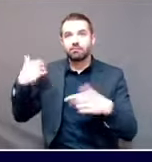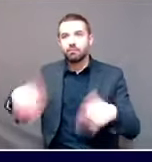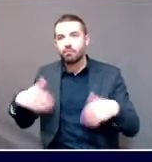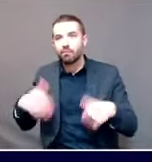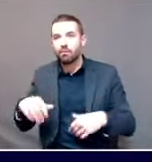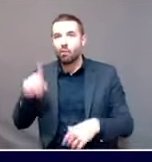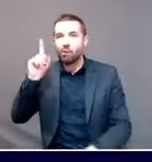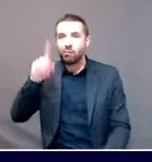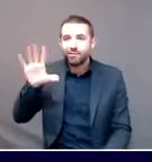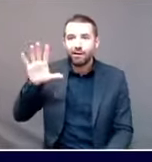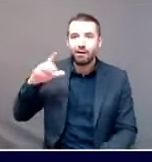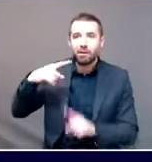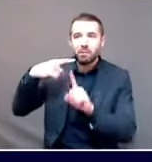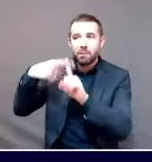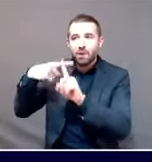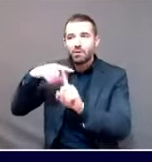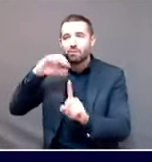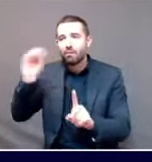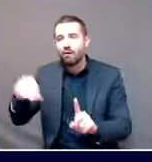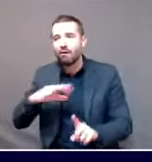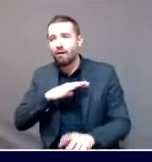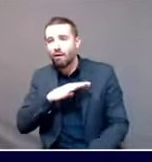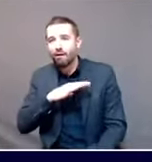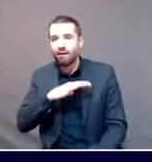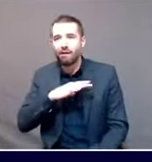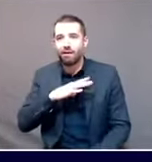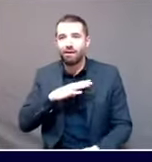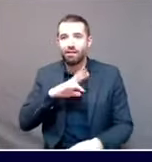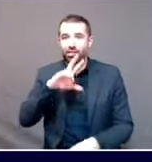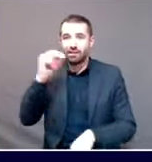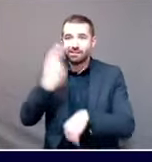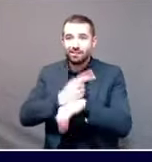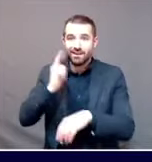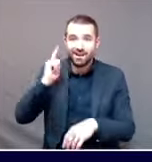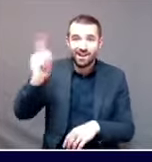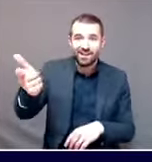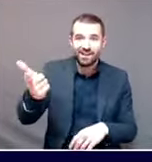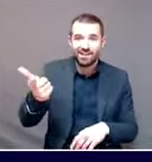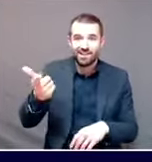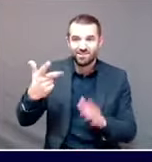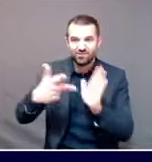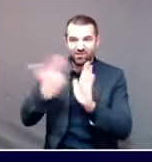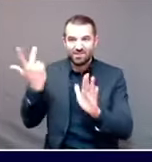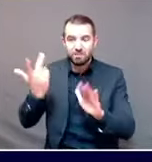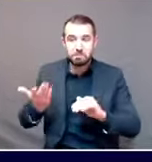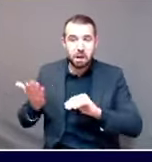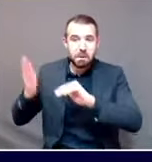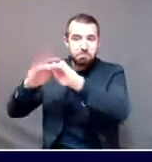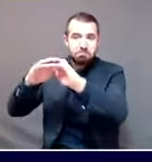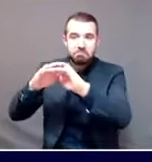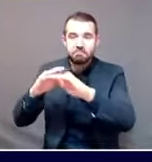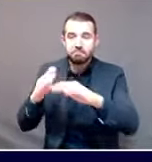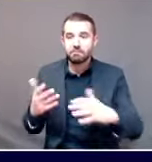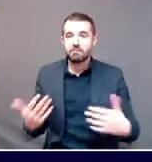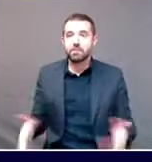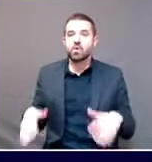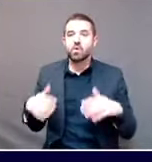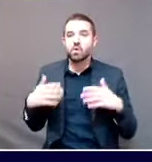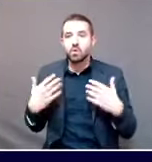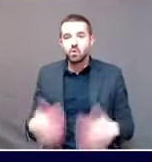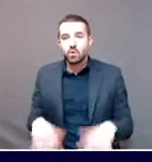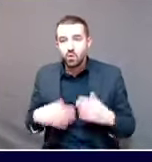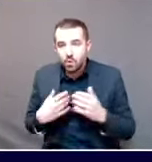days later, it's more than three times that. As cases from Thanksgiving may continue to be diagnosed,